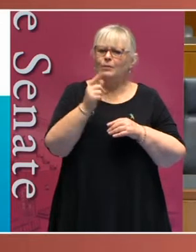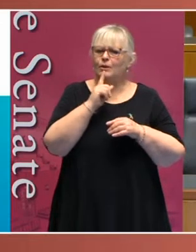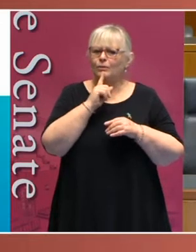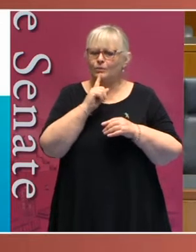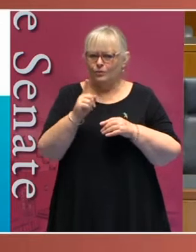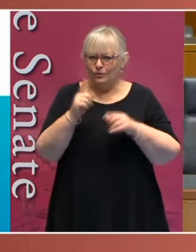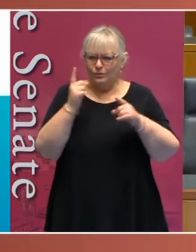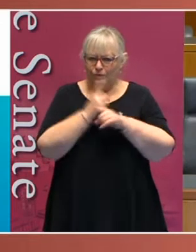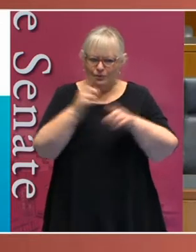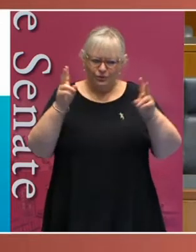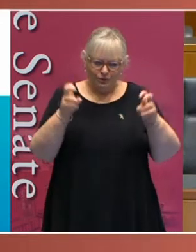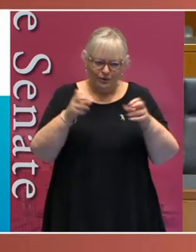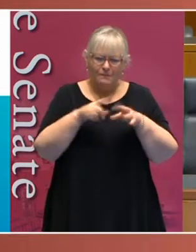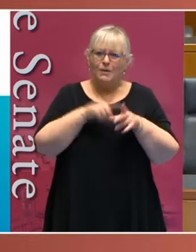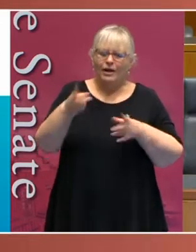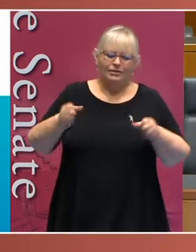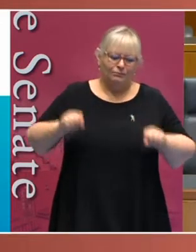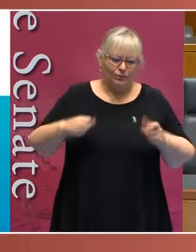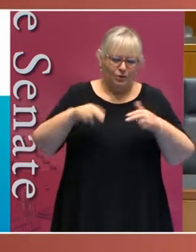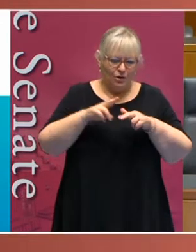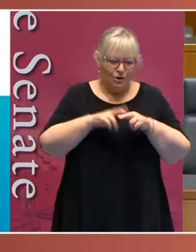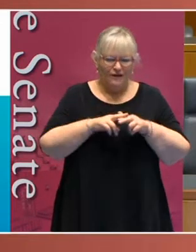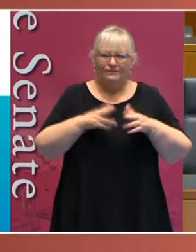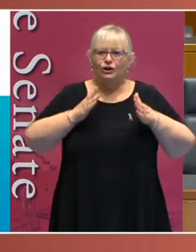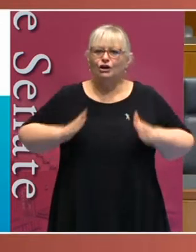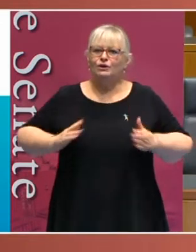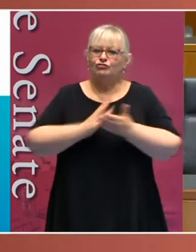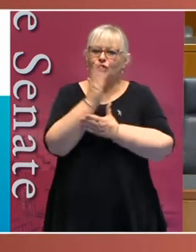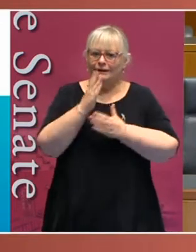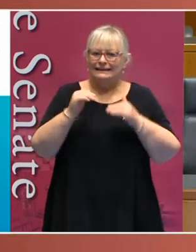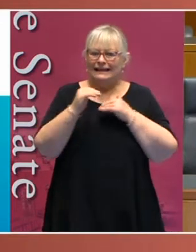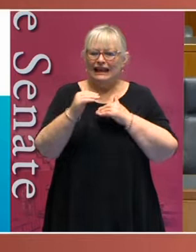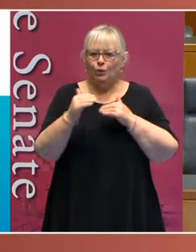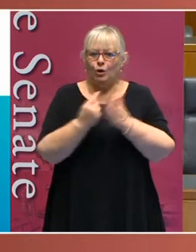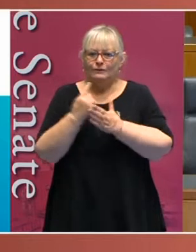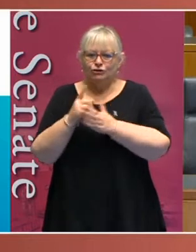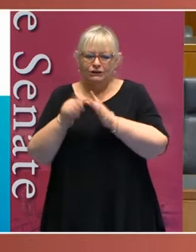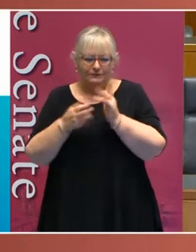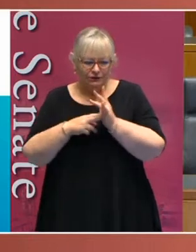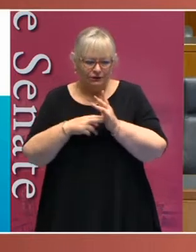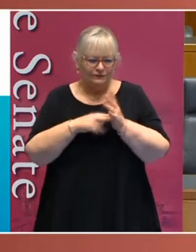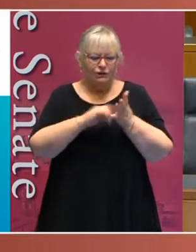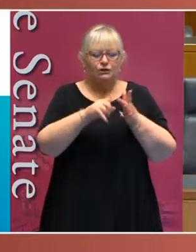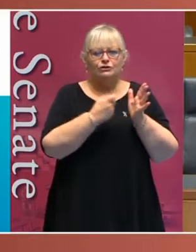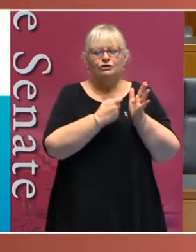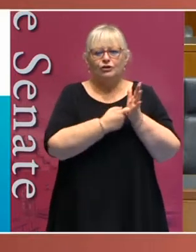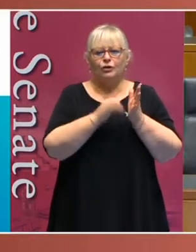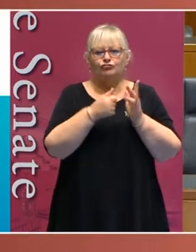made by the then President of the Human Rights and Equal Opportunity Commission, Sir Ronald Wilson.